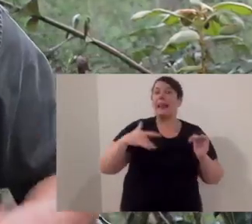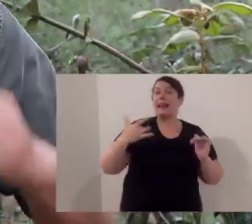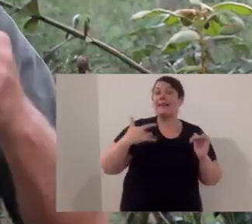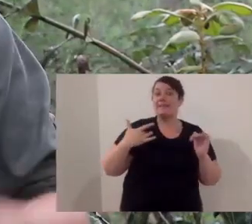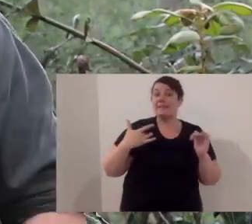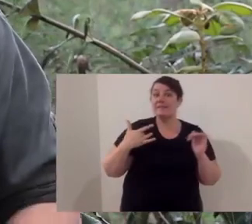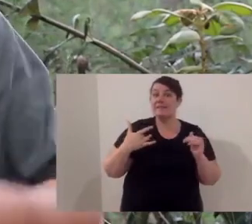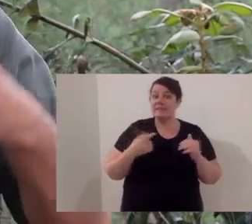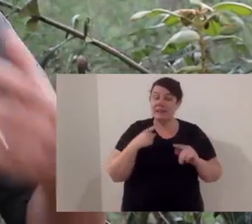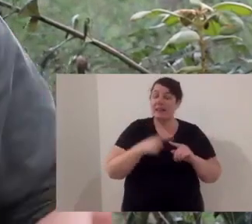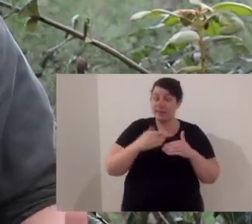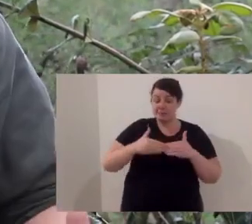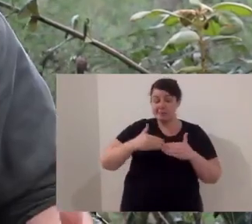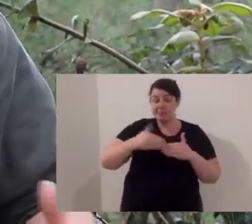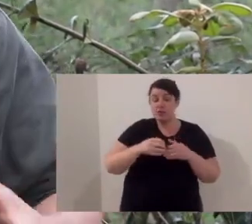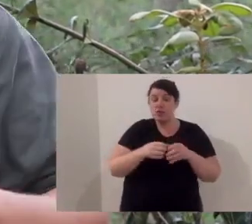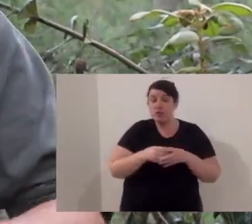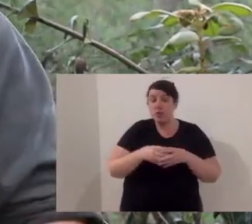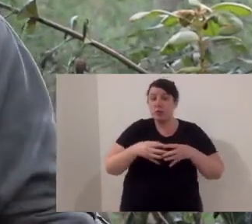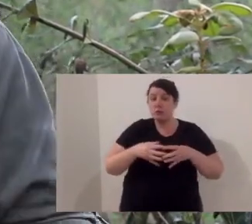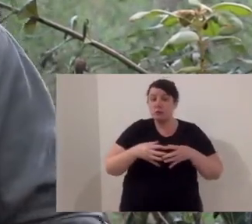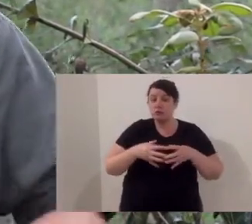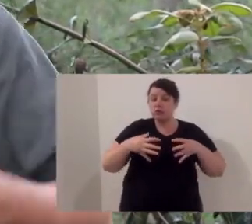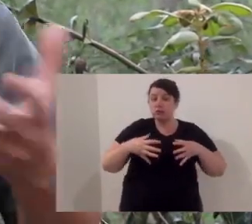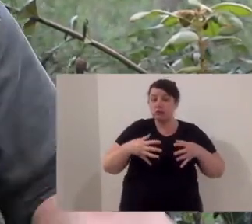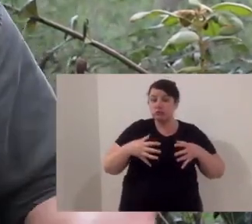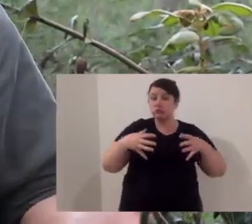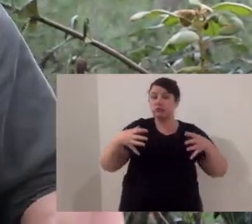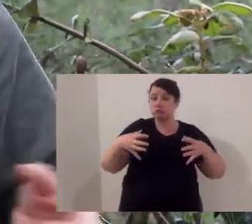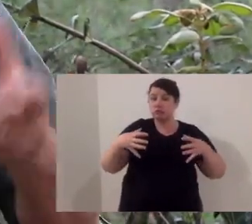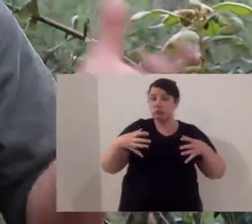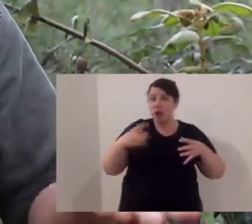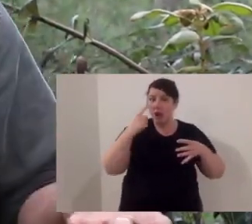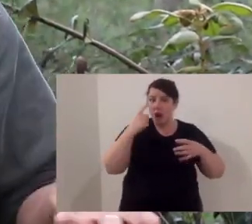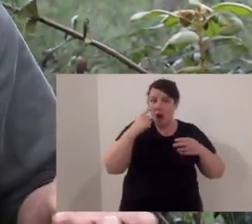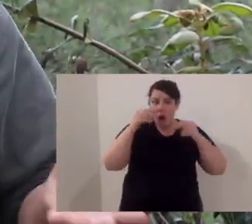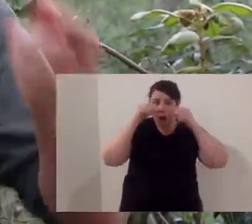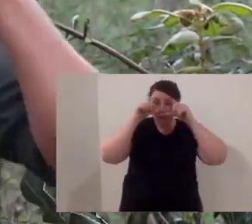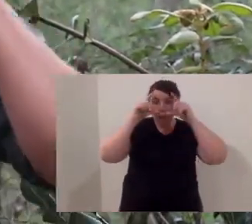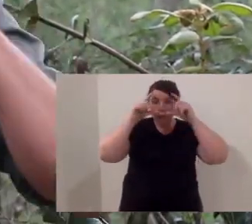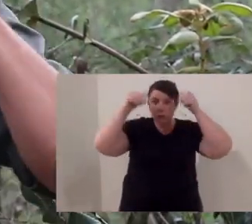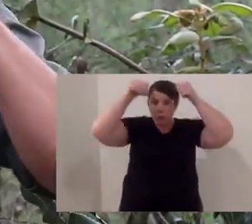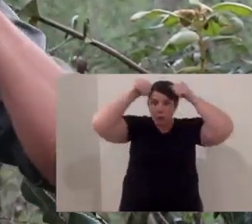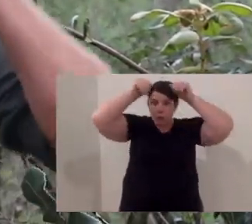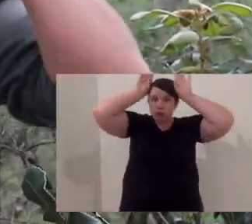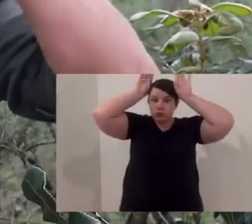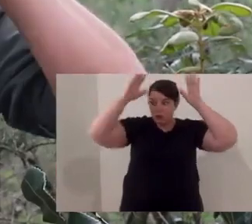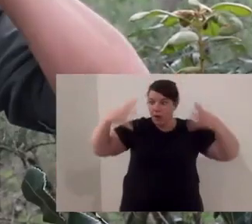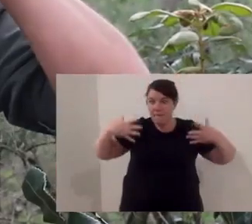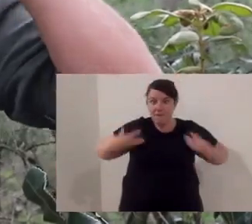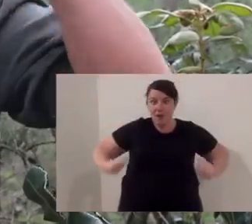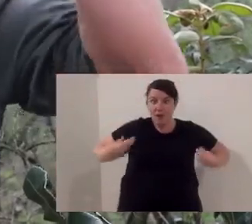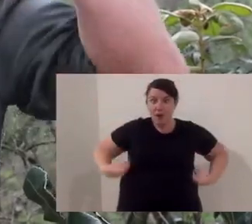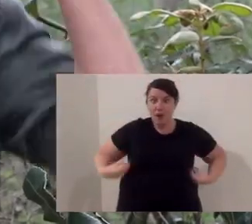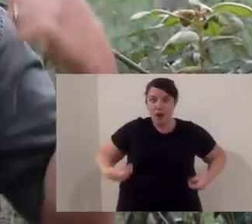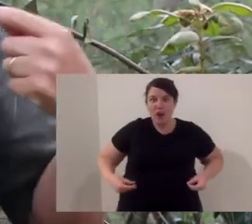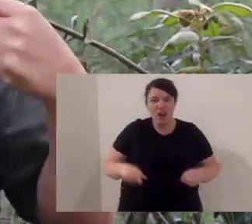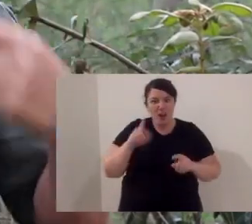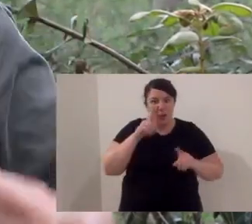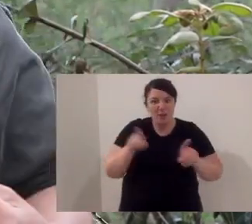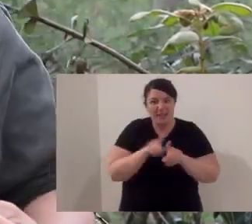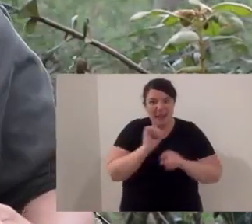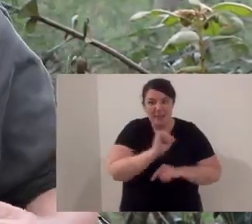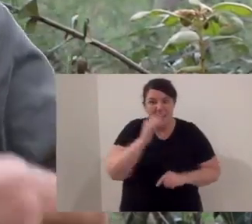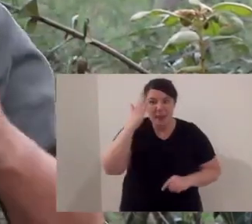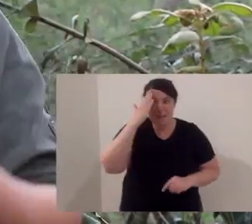teats are the first six that survive. And over the next six months, they grow. They develop their eyes, their ears, their fur